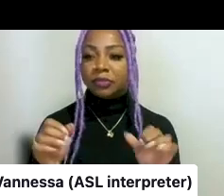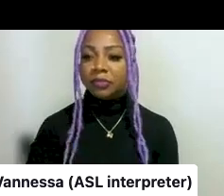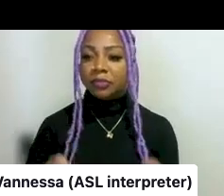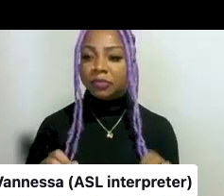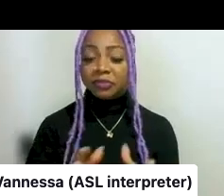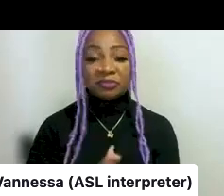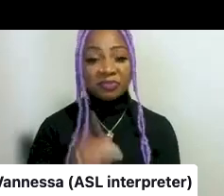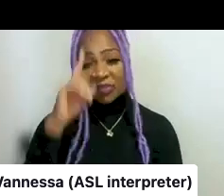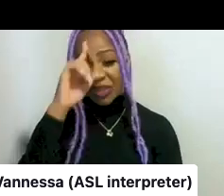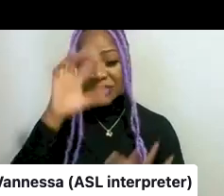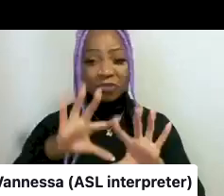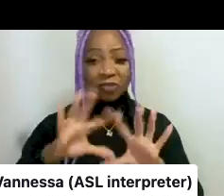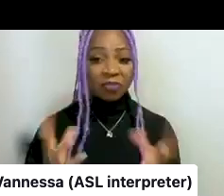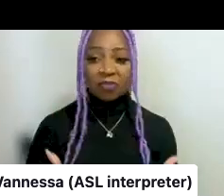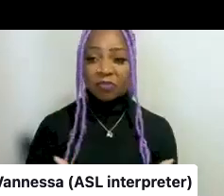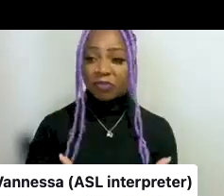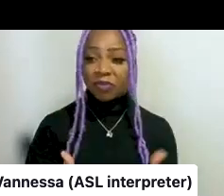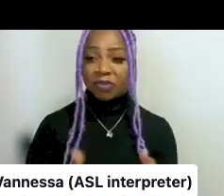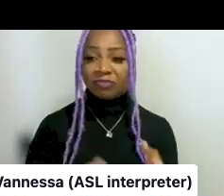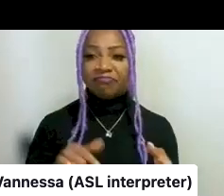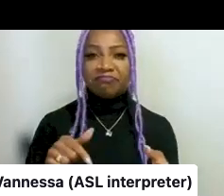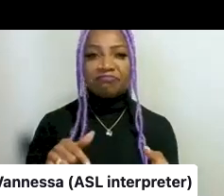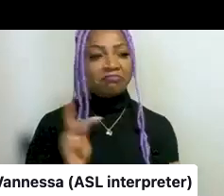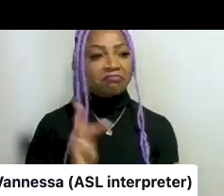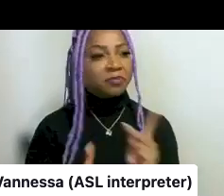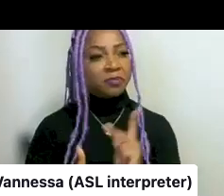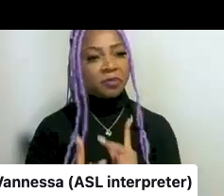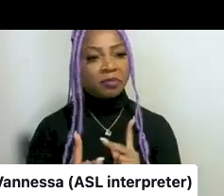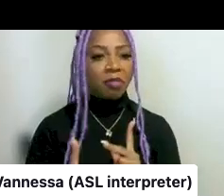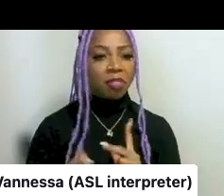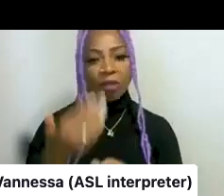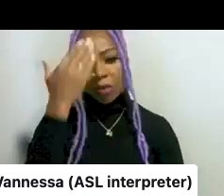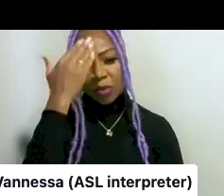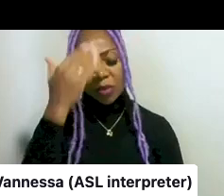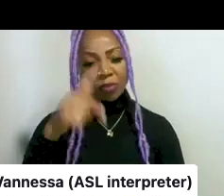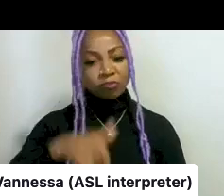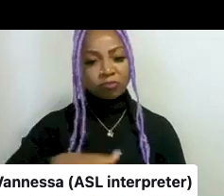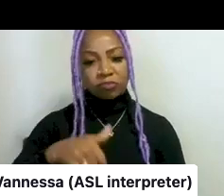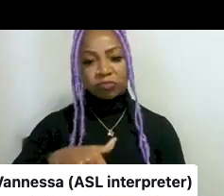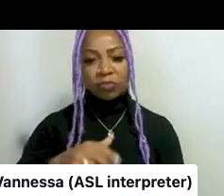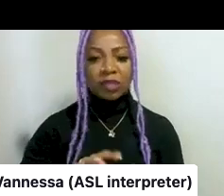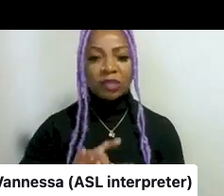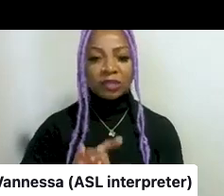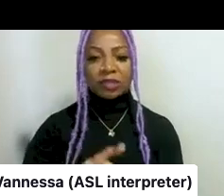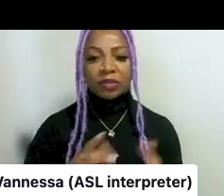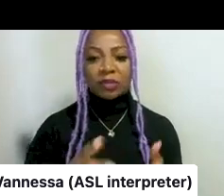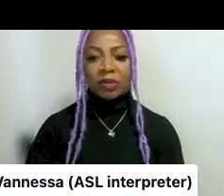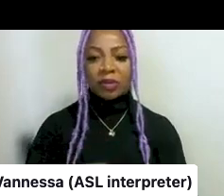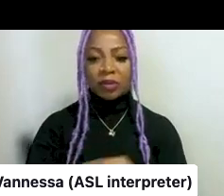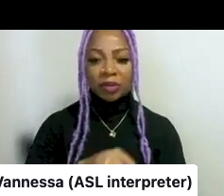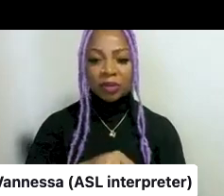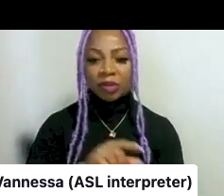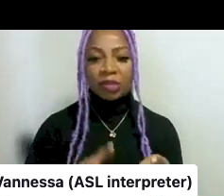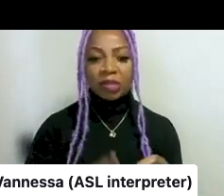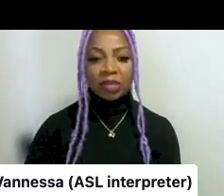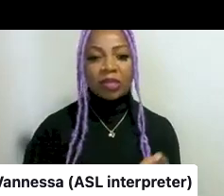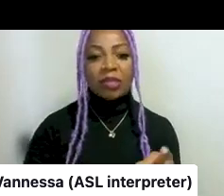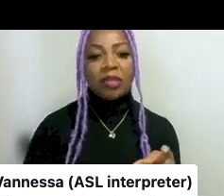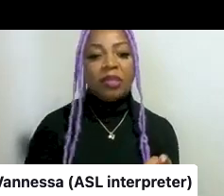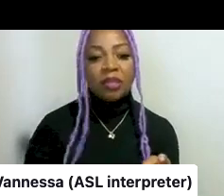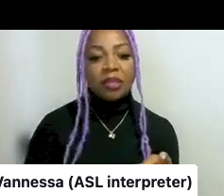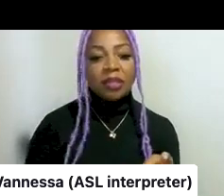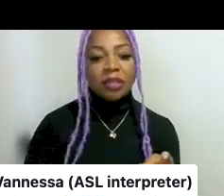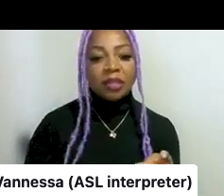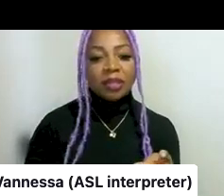think worldwide, we're best known for our titles On the Necessity of Gardening and ABC of Art, Botany and Cultivation.